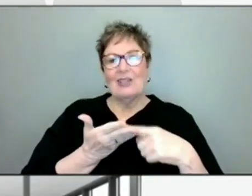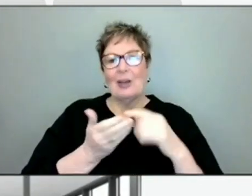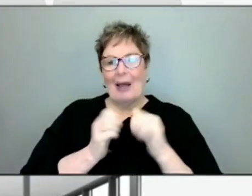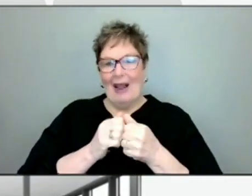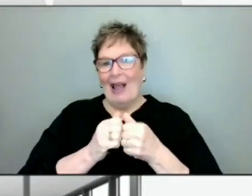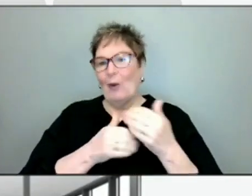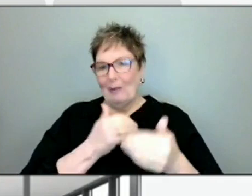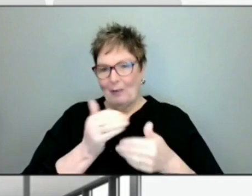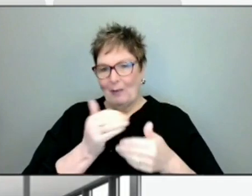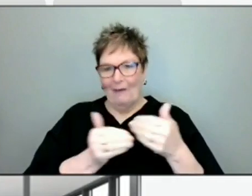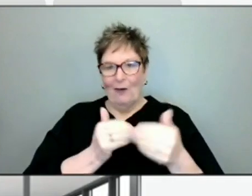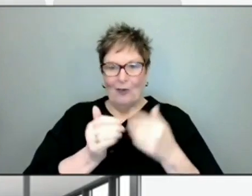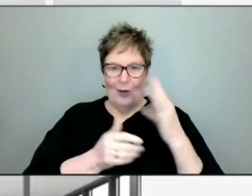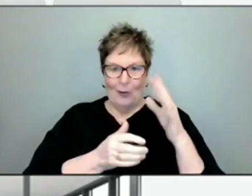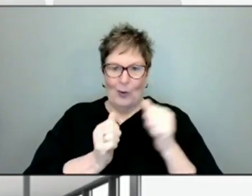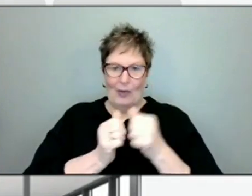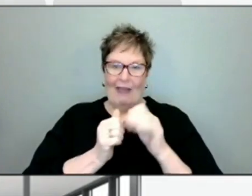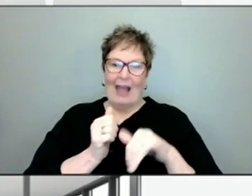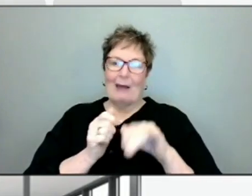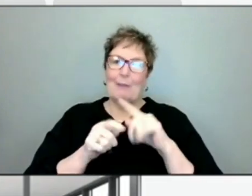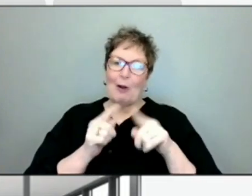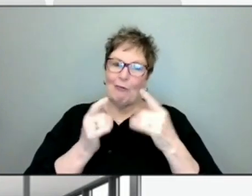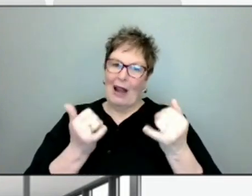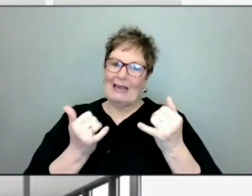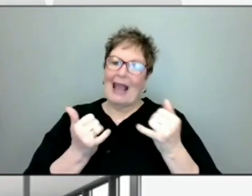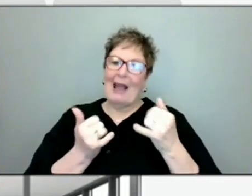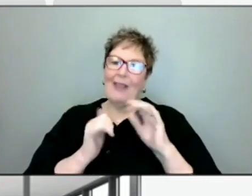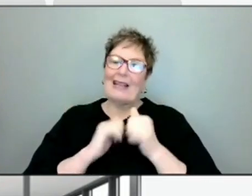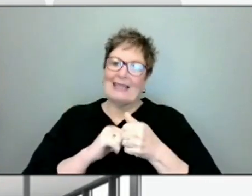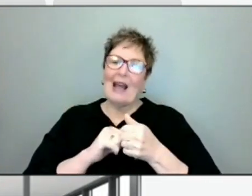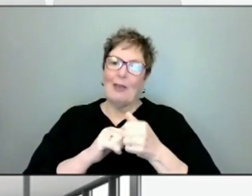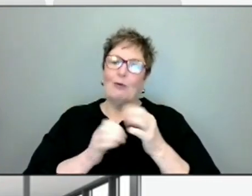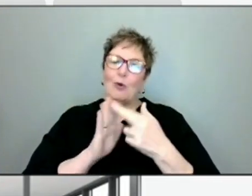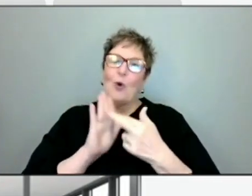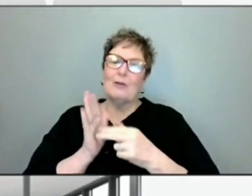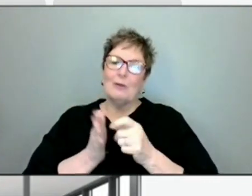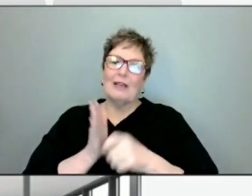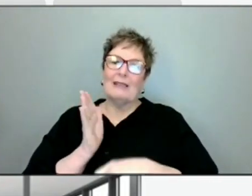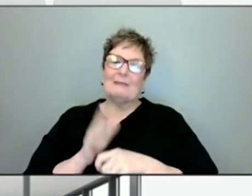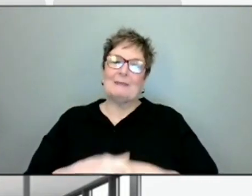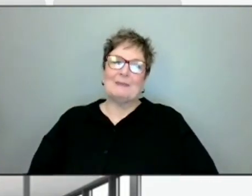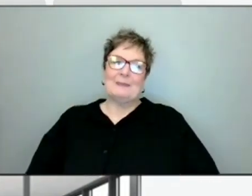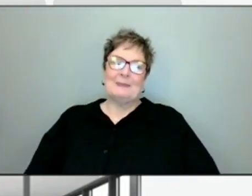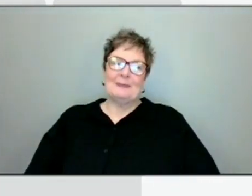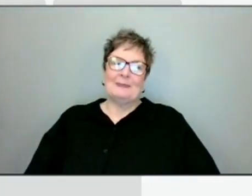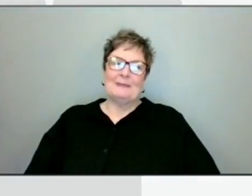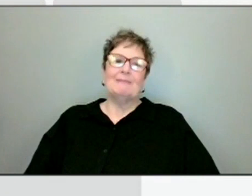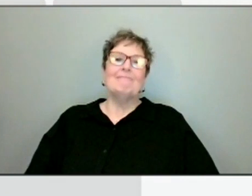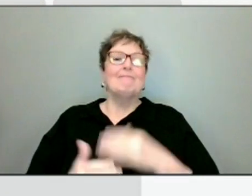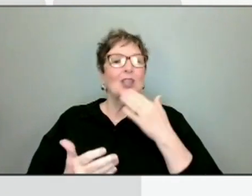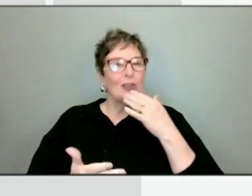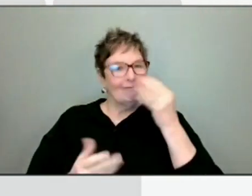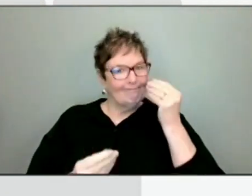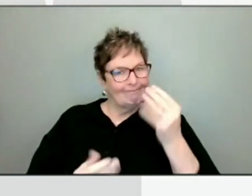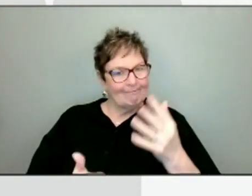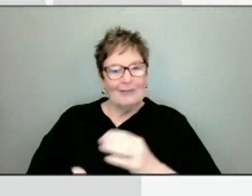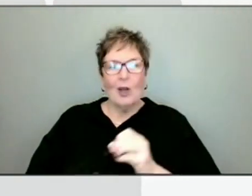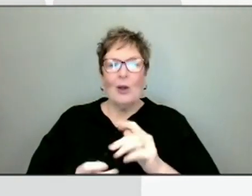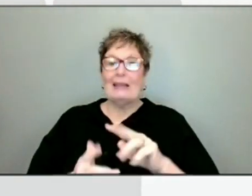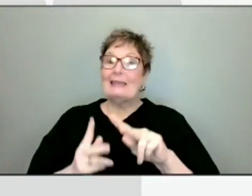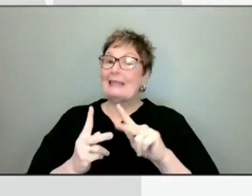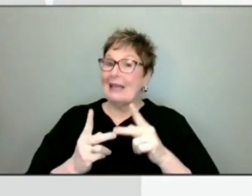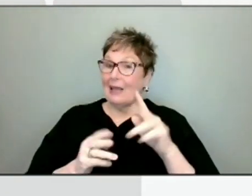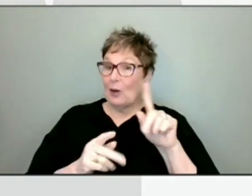move forward with that. But right now, that's the way the current rule is written. Good to know. Okay. So my second